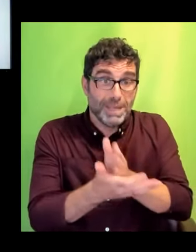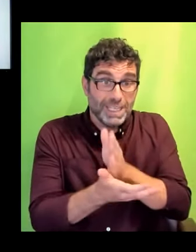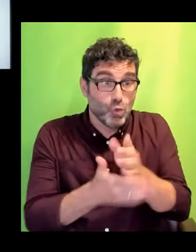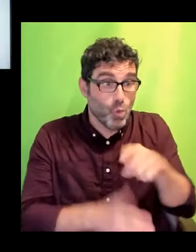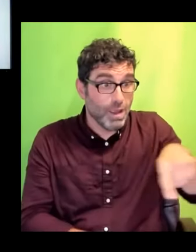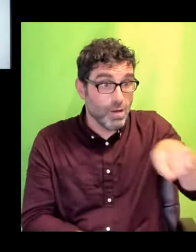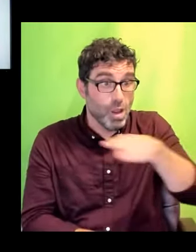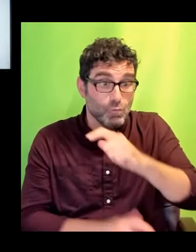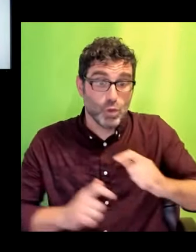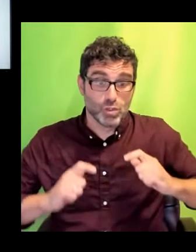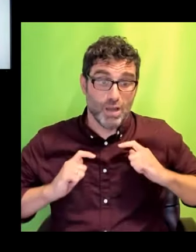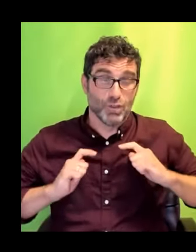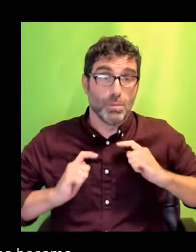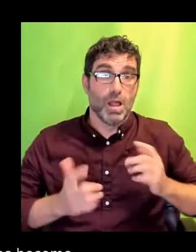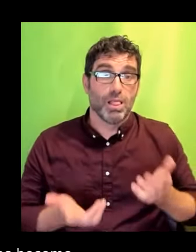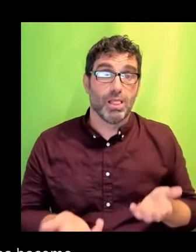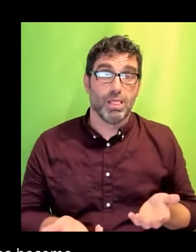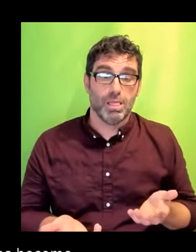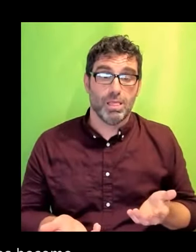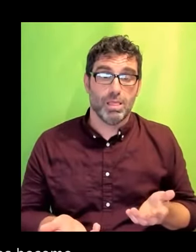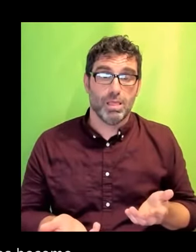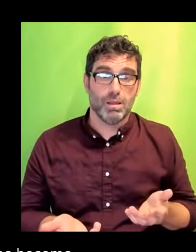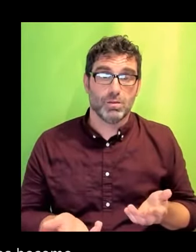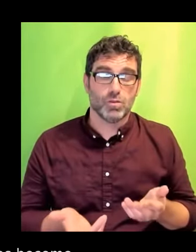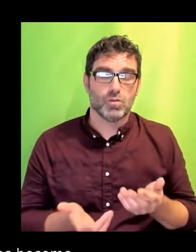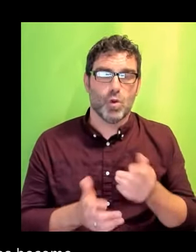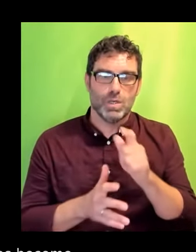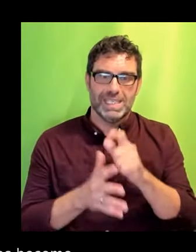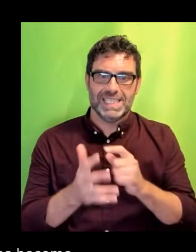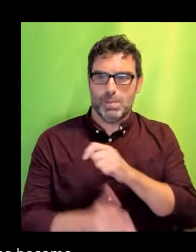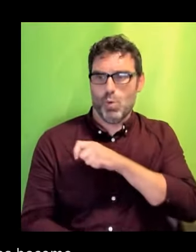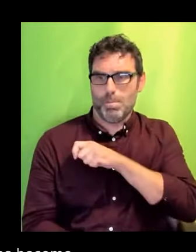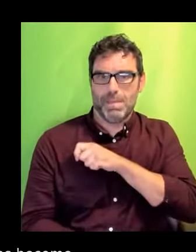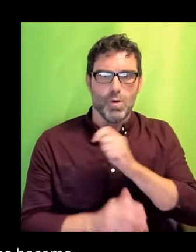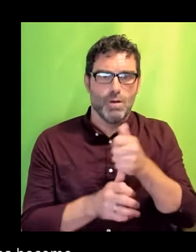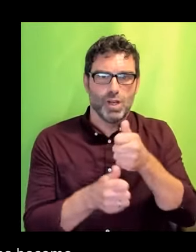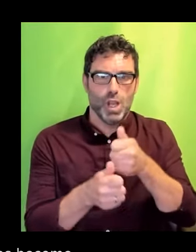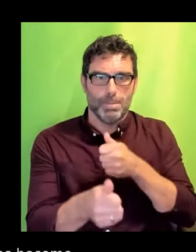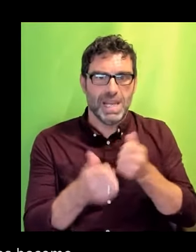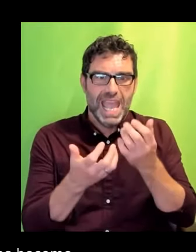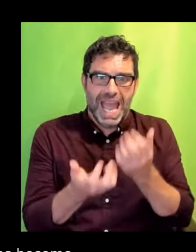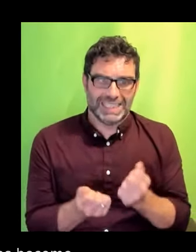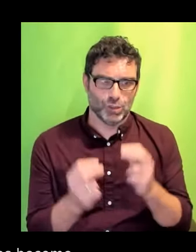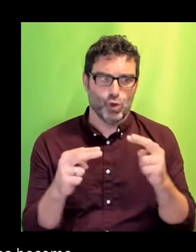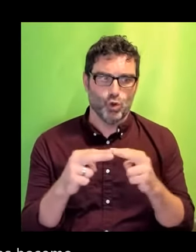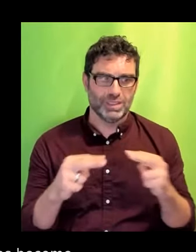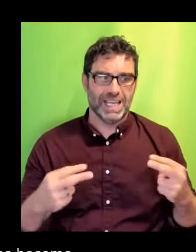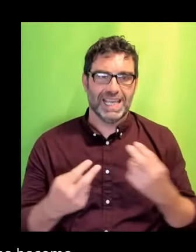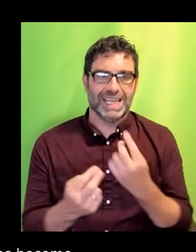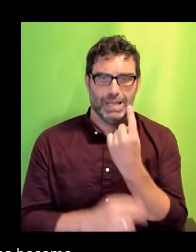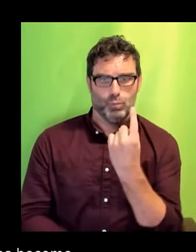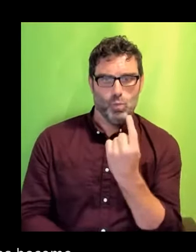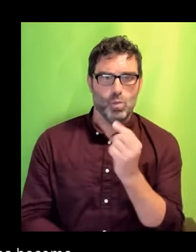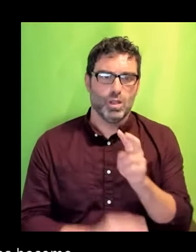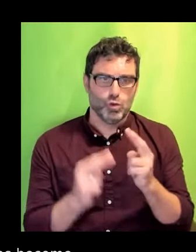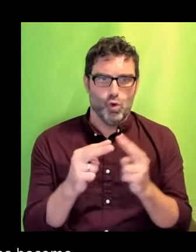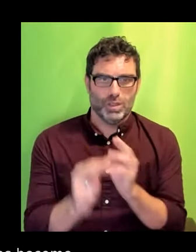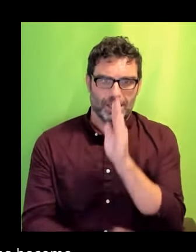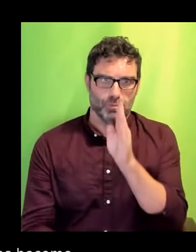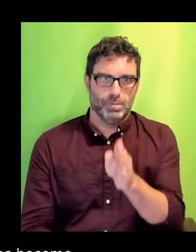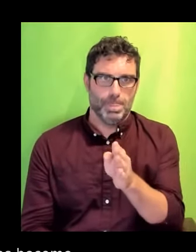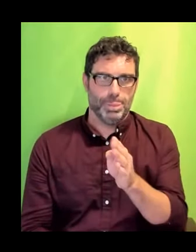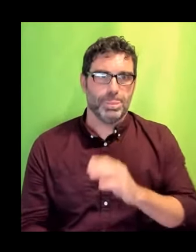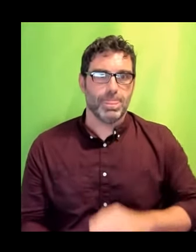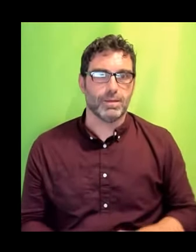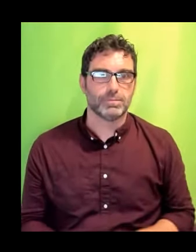a disabled member of a company a point of contact and an understanding. DTP TV's amazing report